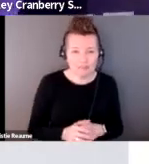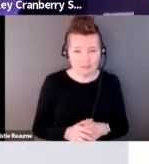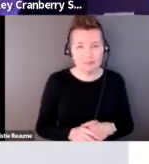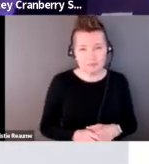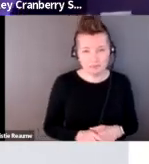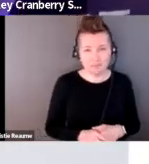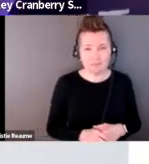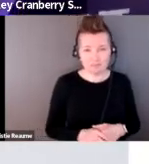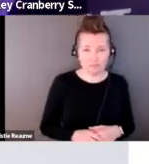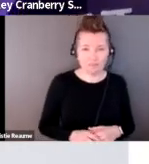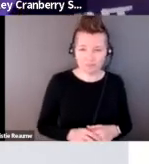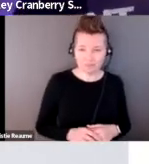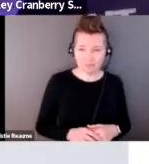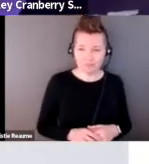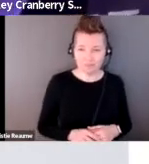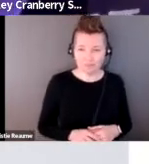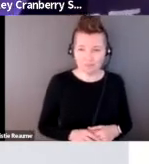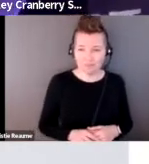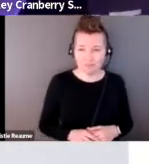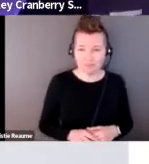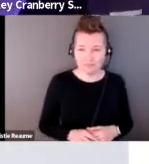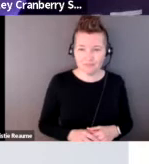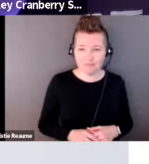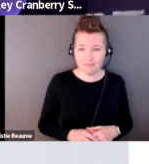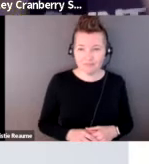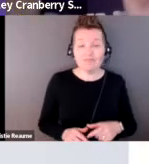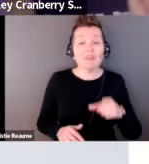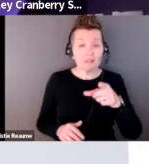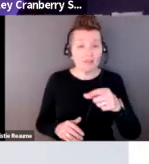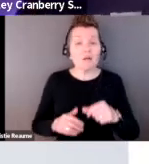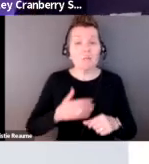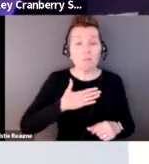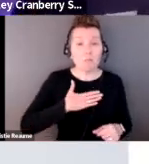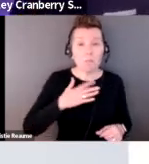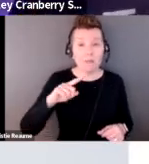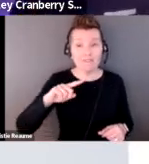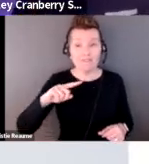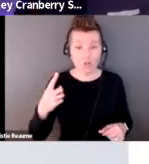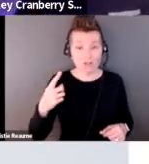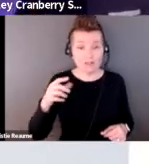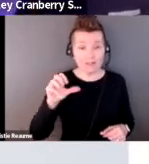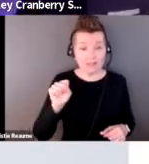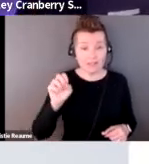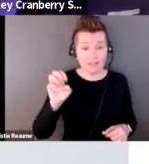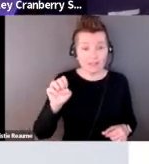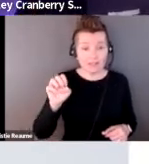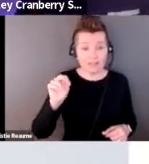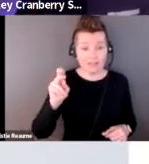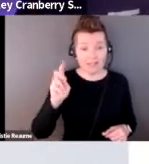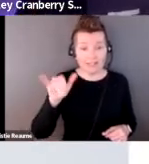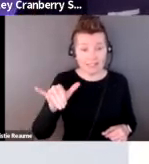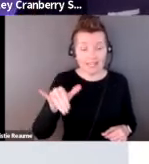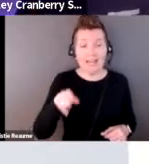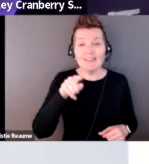This is actually my first piece that I kind of made that was a synecdoche piece. This is called phlebotomy self